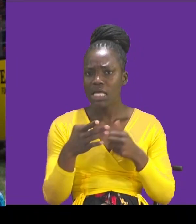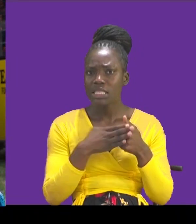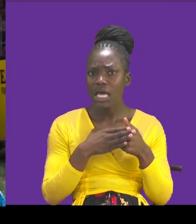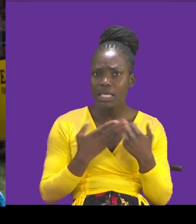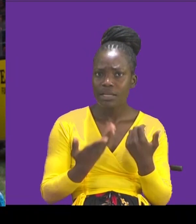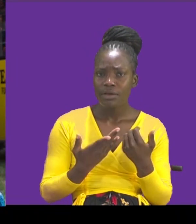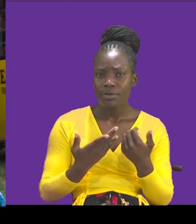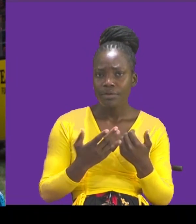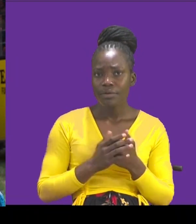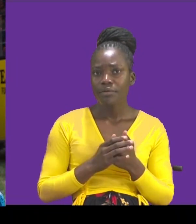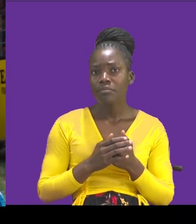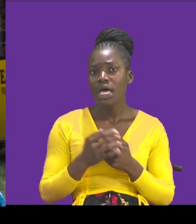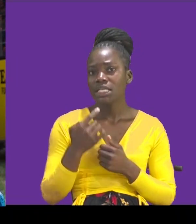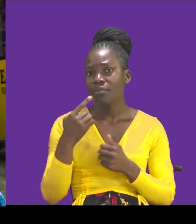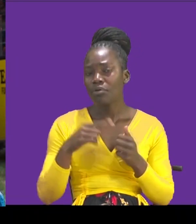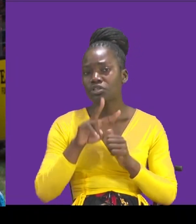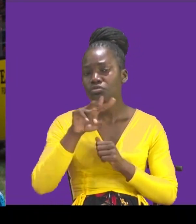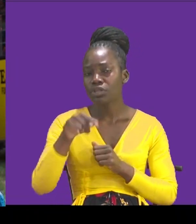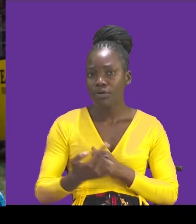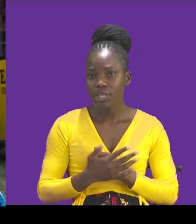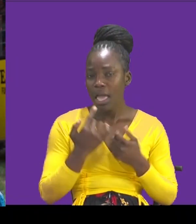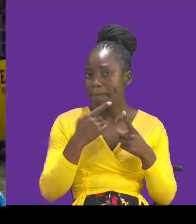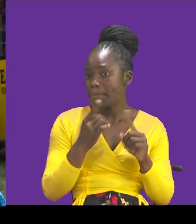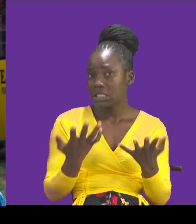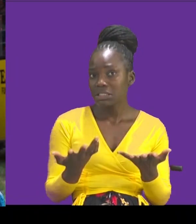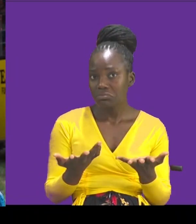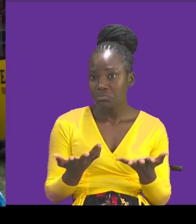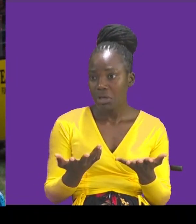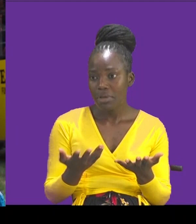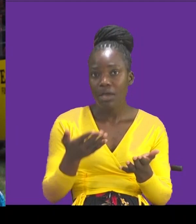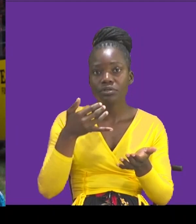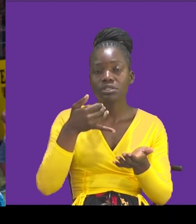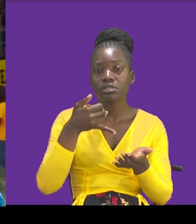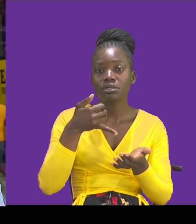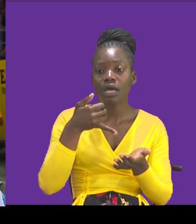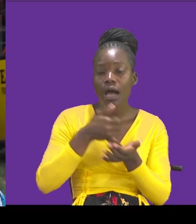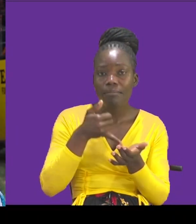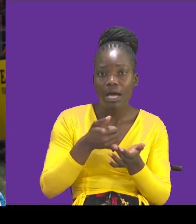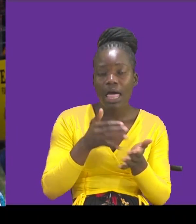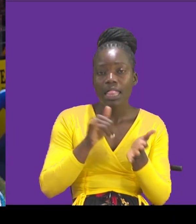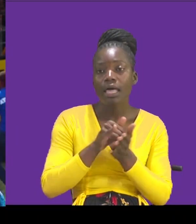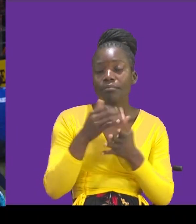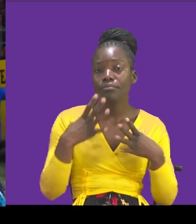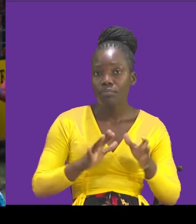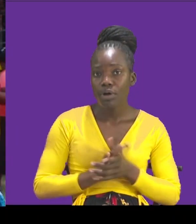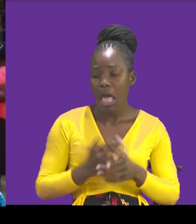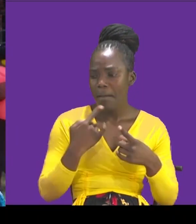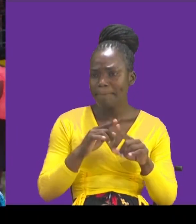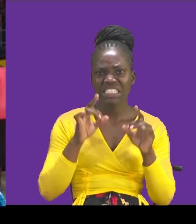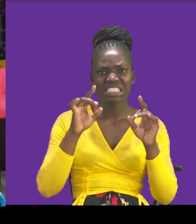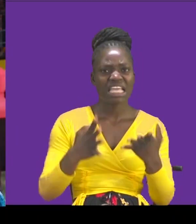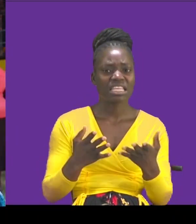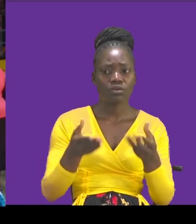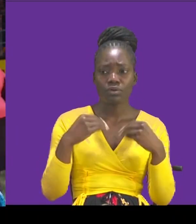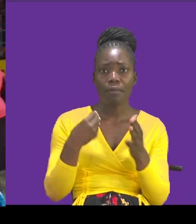be receiving something. They will say 2,000. But I was among them who were done the census. But nothing has happened to me